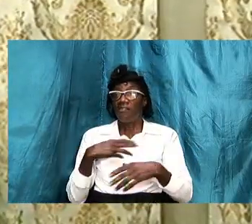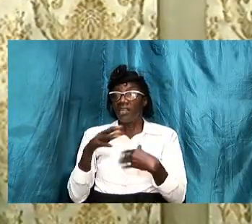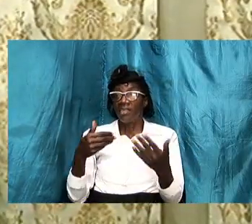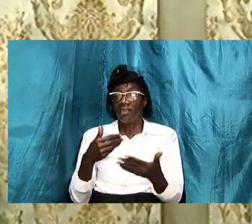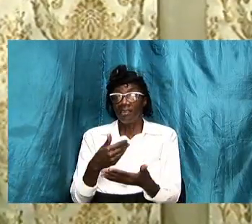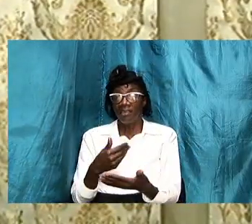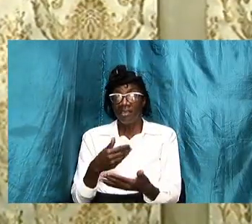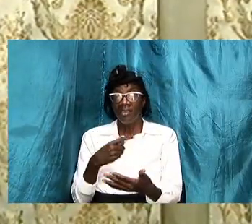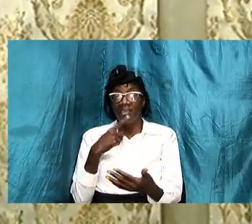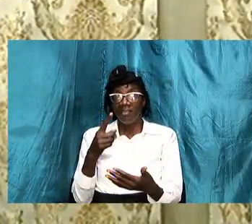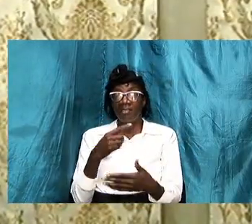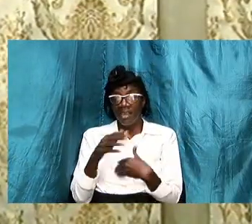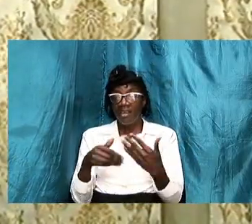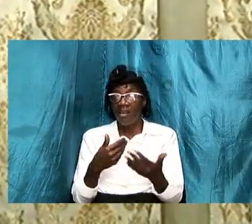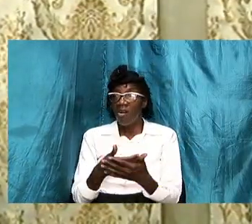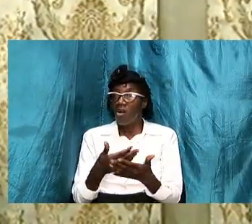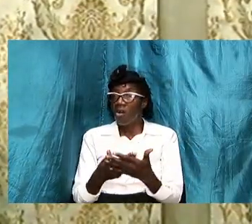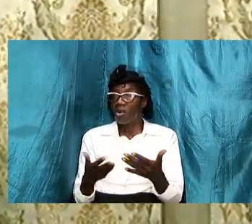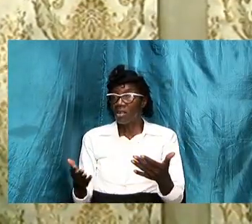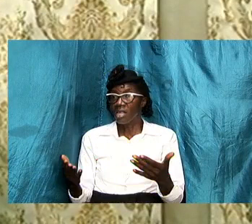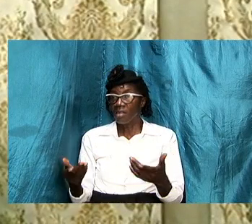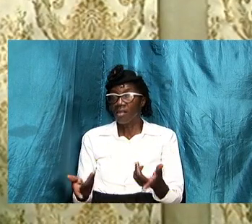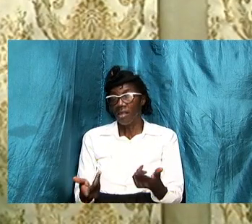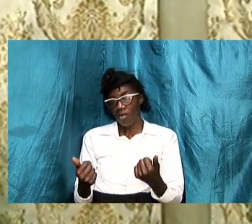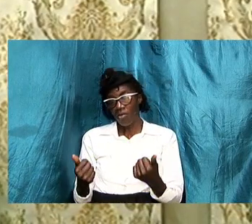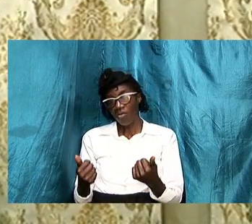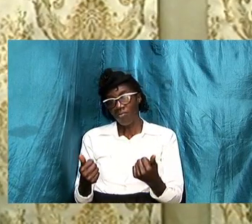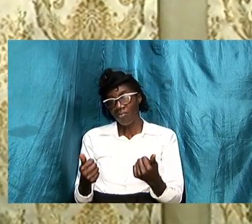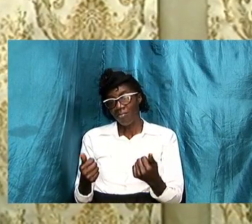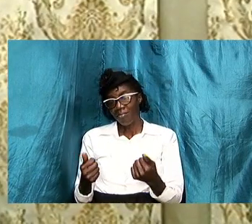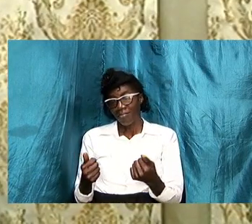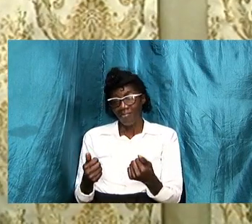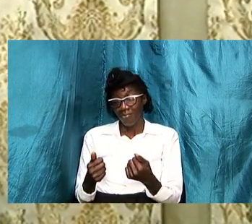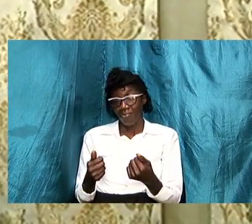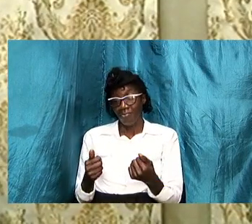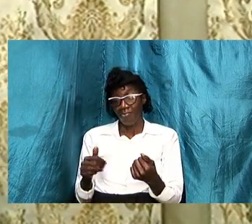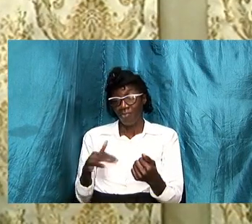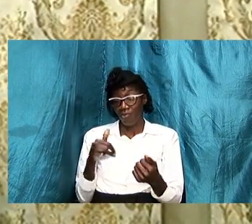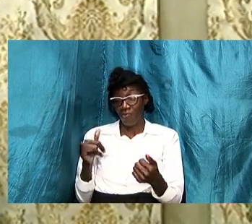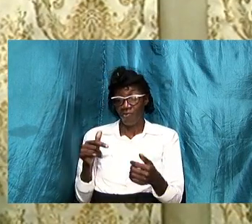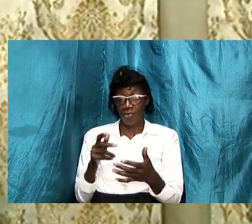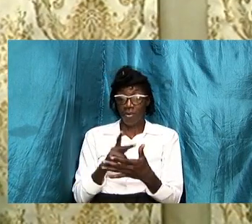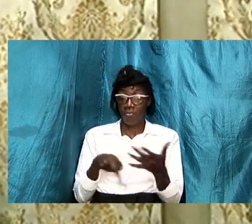so far i'm going to come now for a very ticklish part with this bible